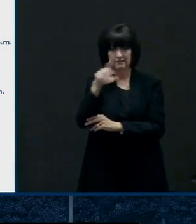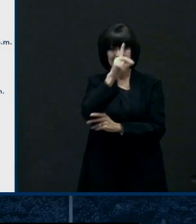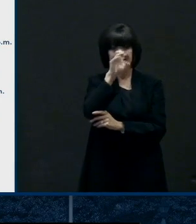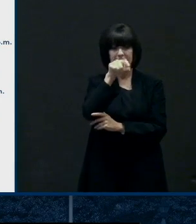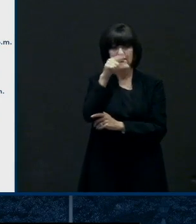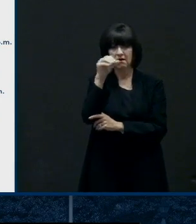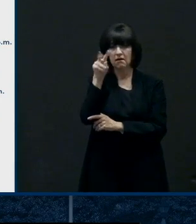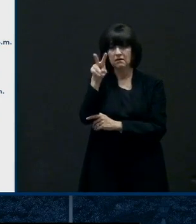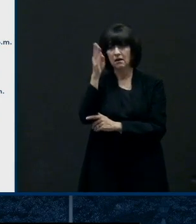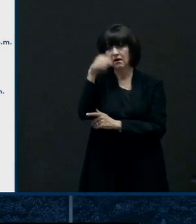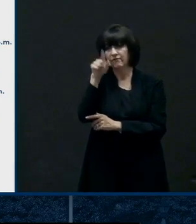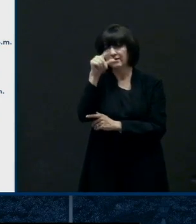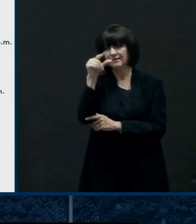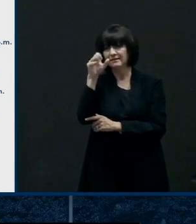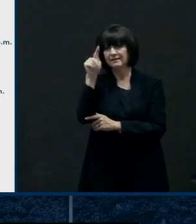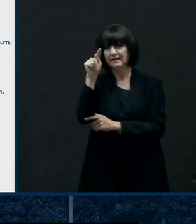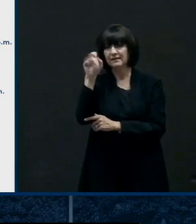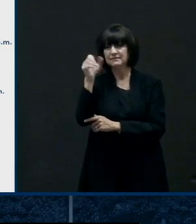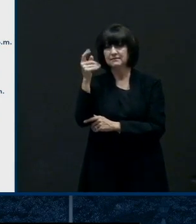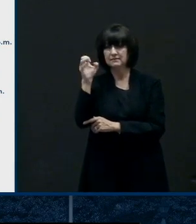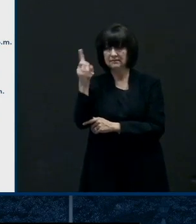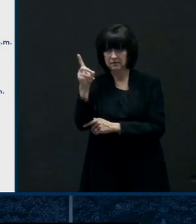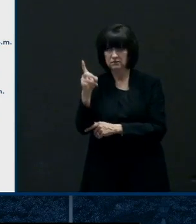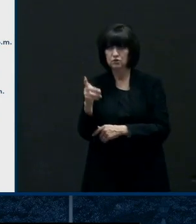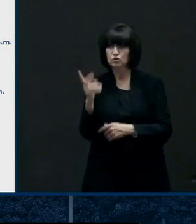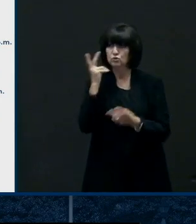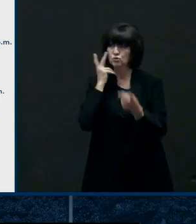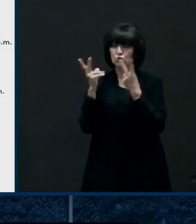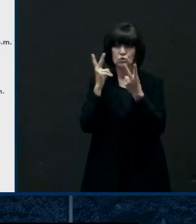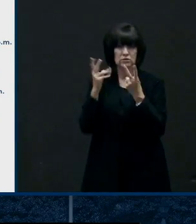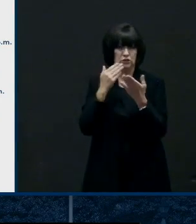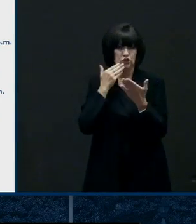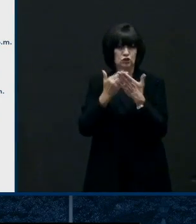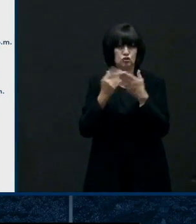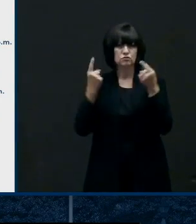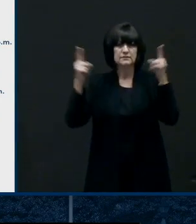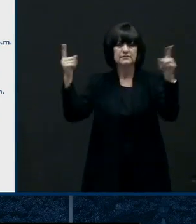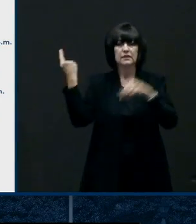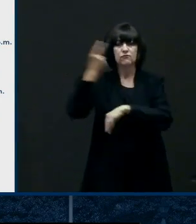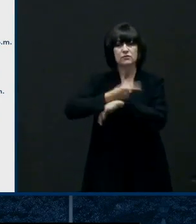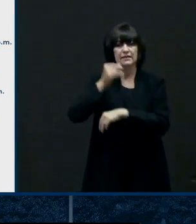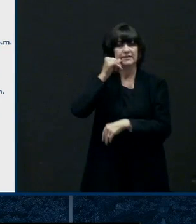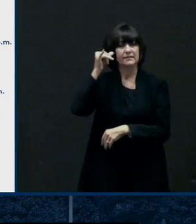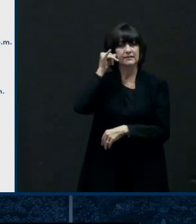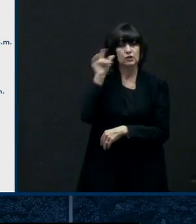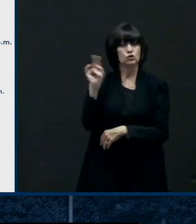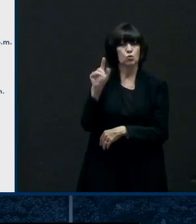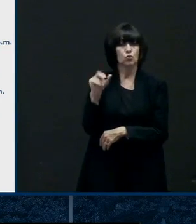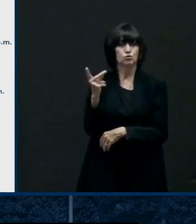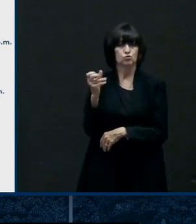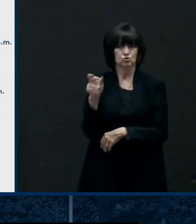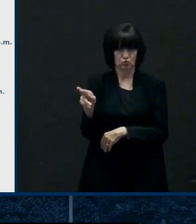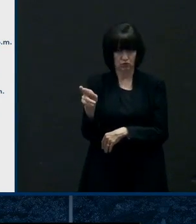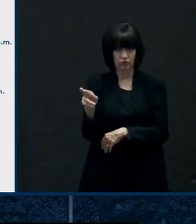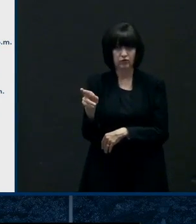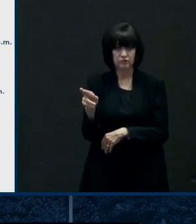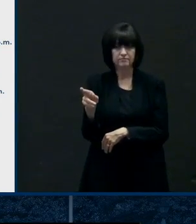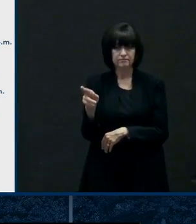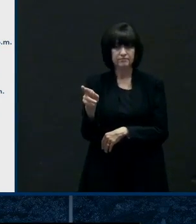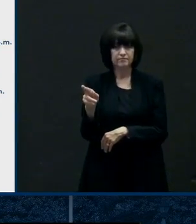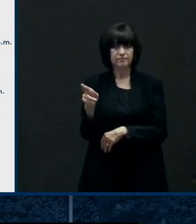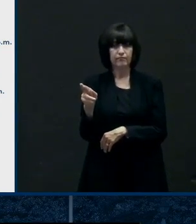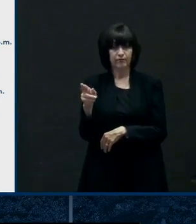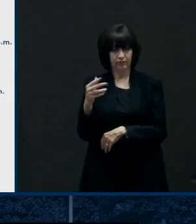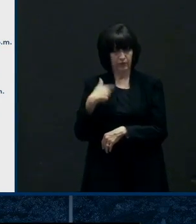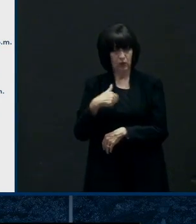four events this week there uh very successful day yesterday in dover and i think you know we're kind of in routine people know where